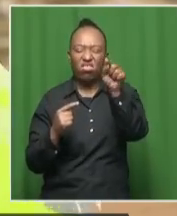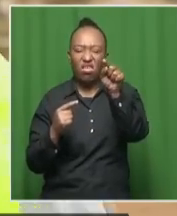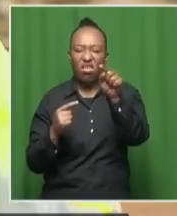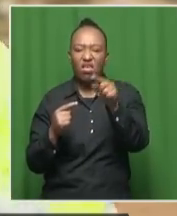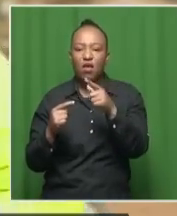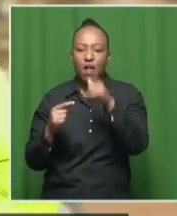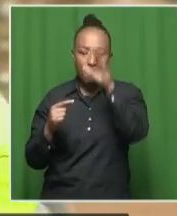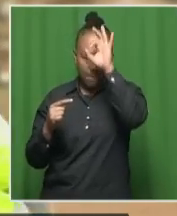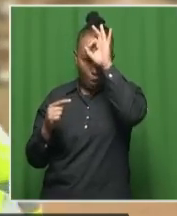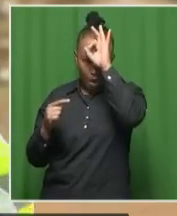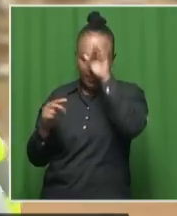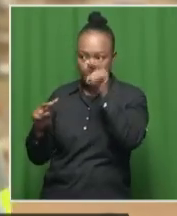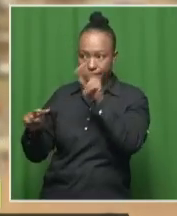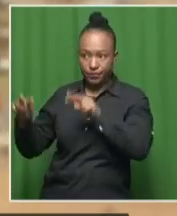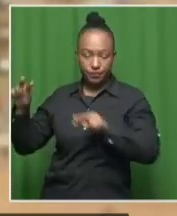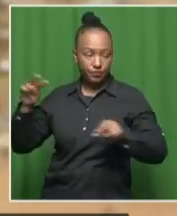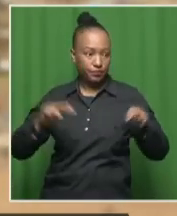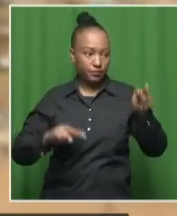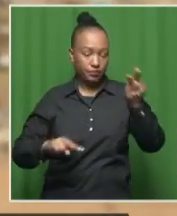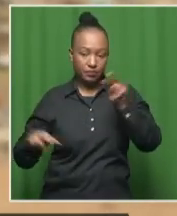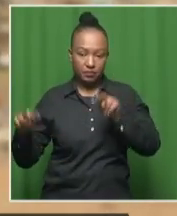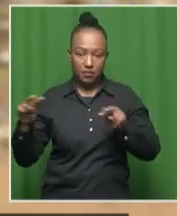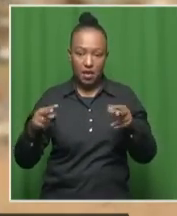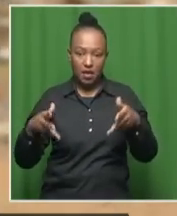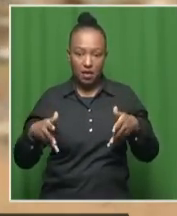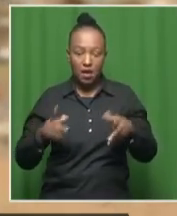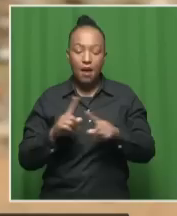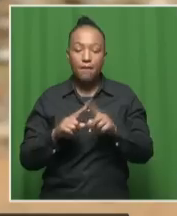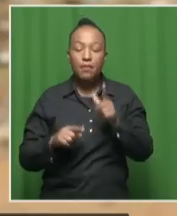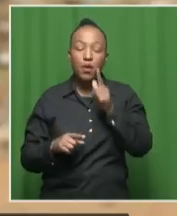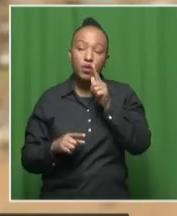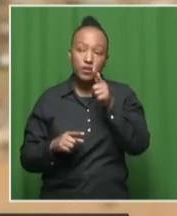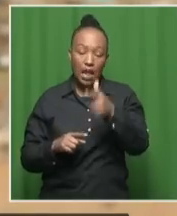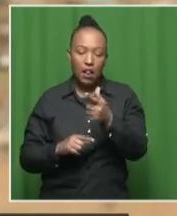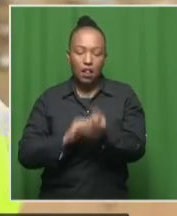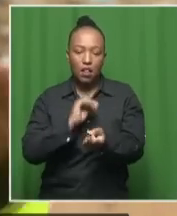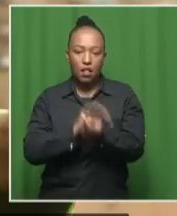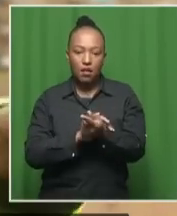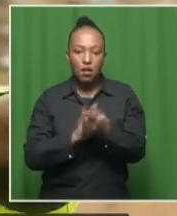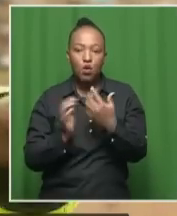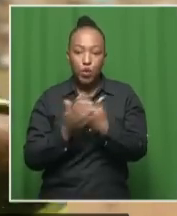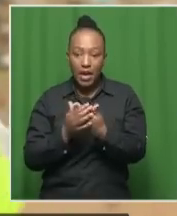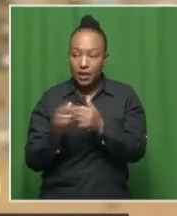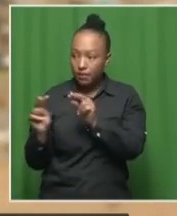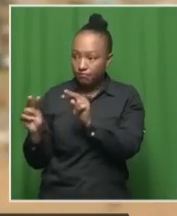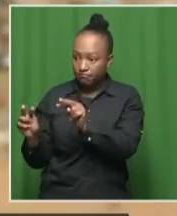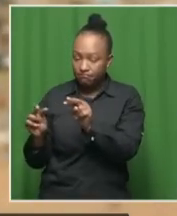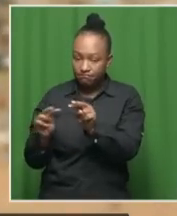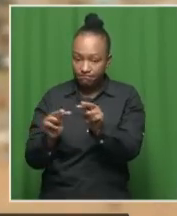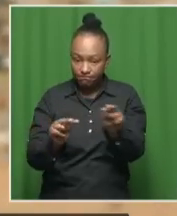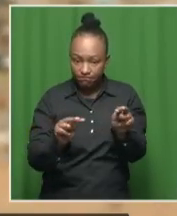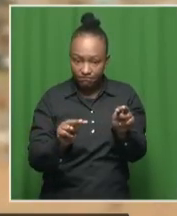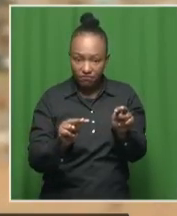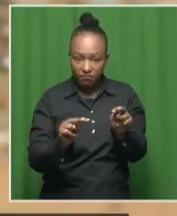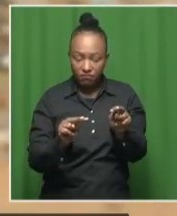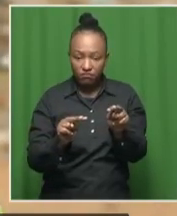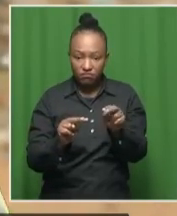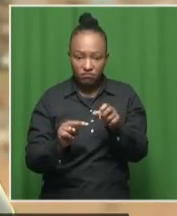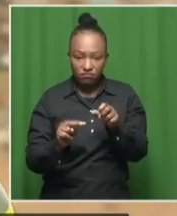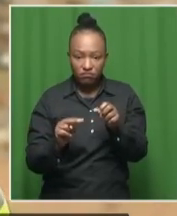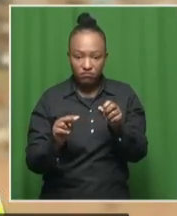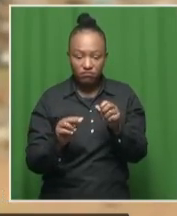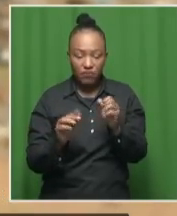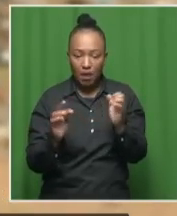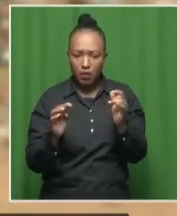contingent around us right now. But let me tell you what's happening. You can actually notice the clandestine movement that's